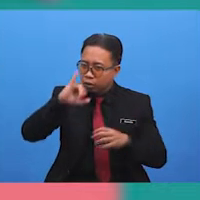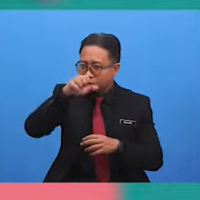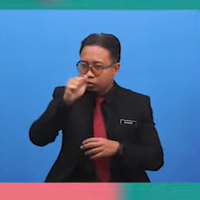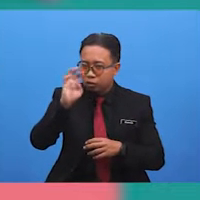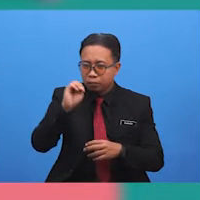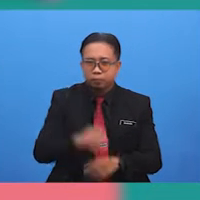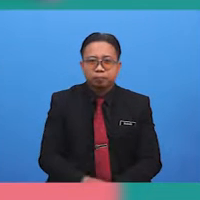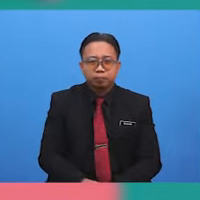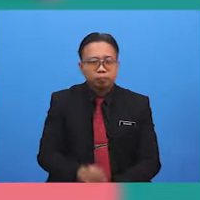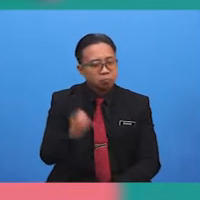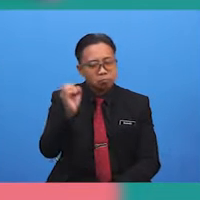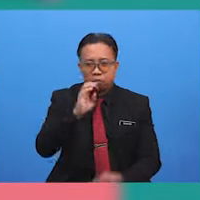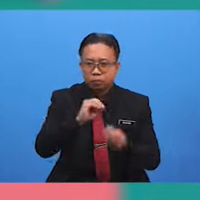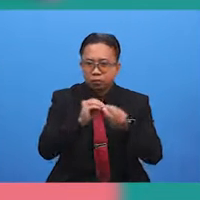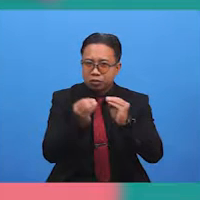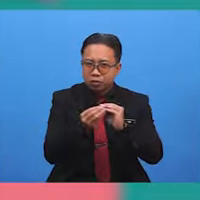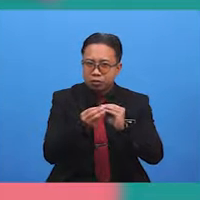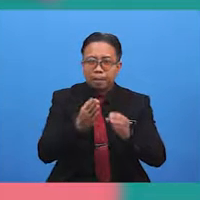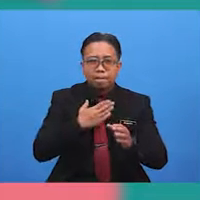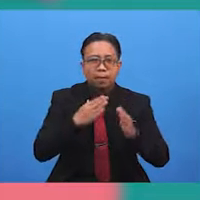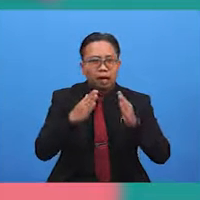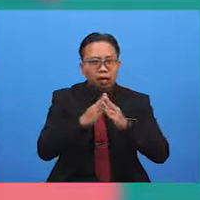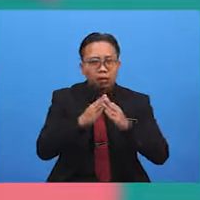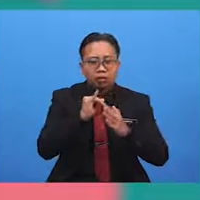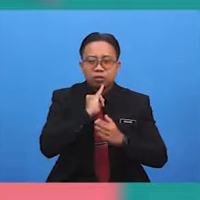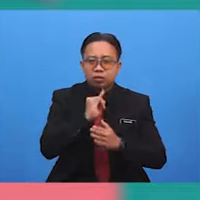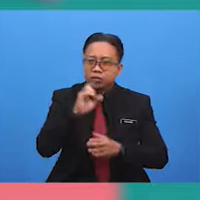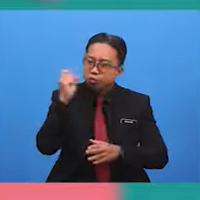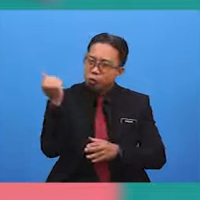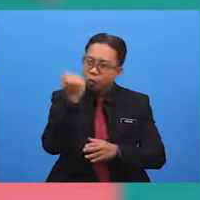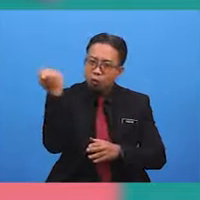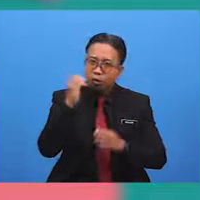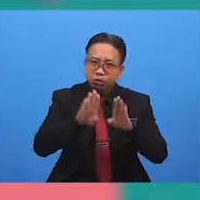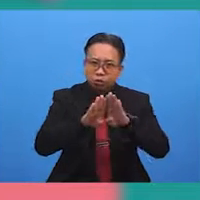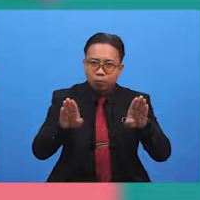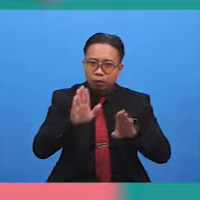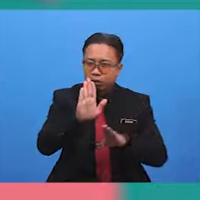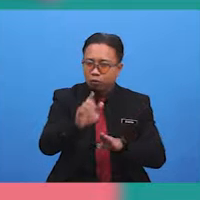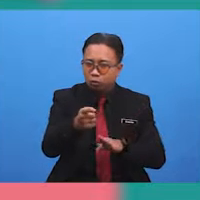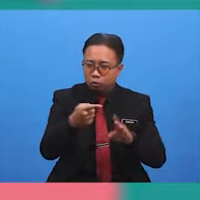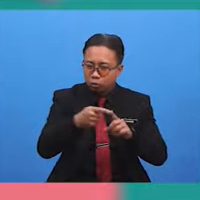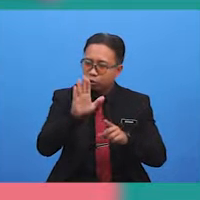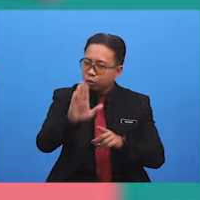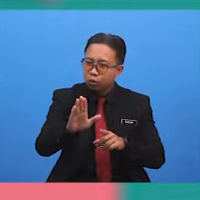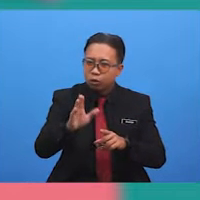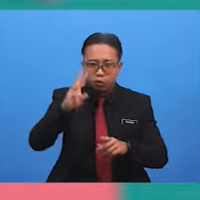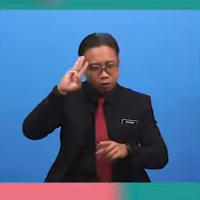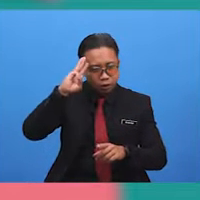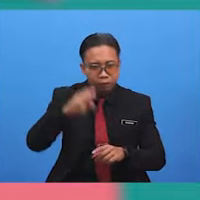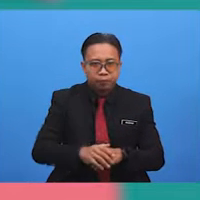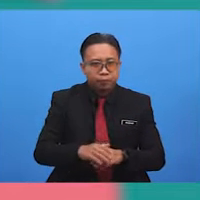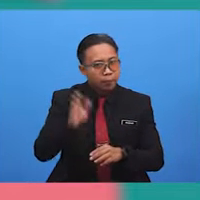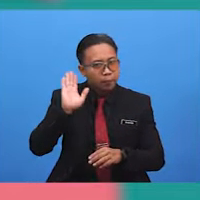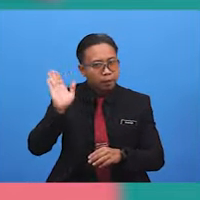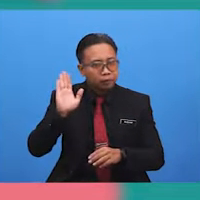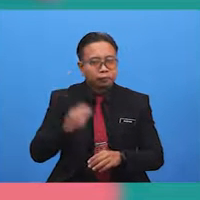No problem at all, Miss Lily. My house is always open to your scouts. Bye. Bye, Madam Saleha.